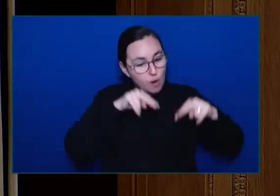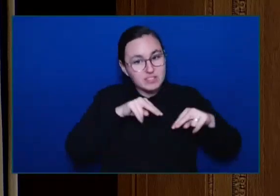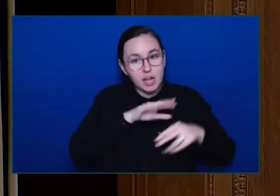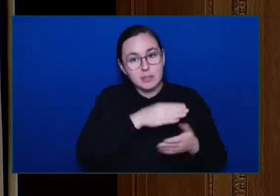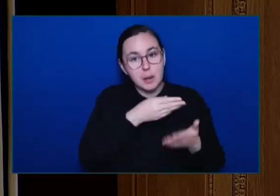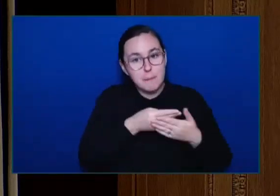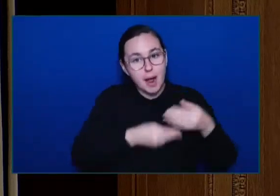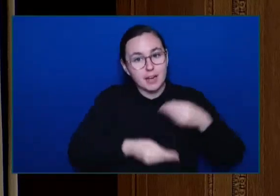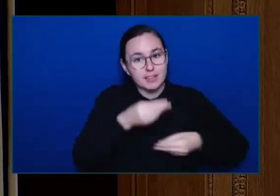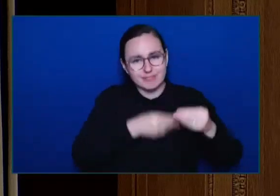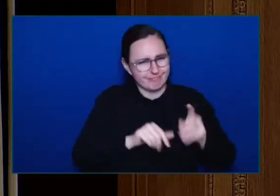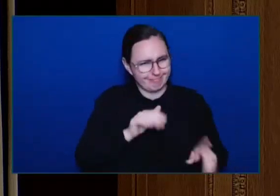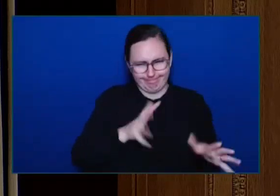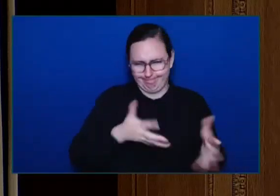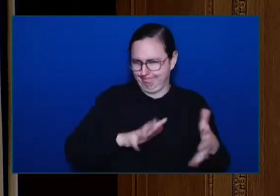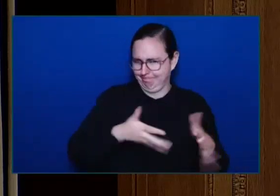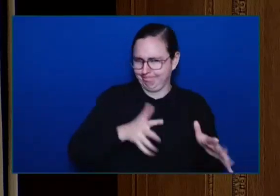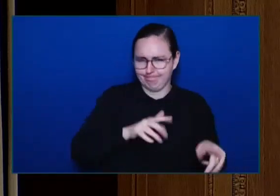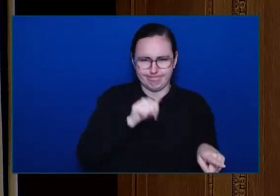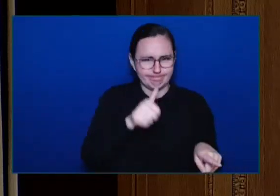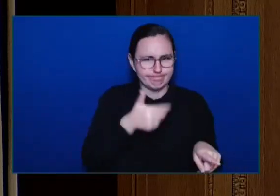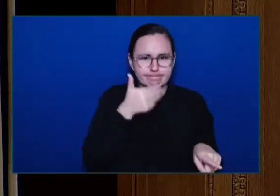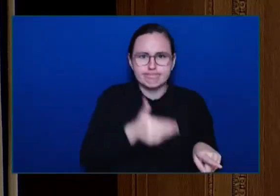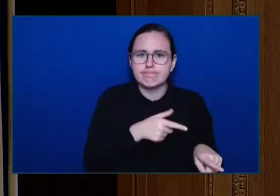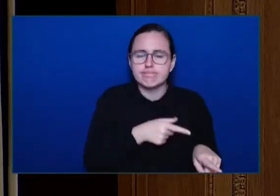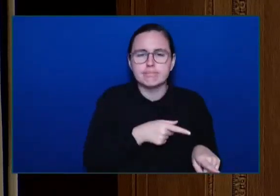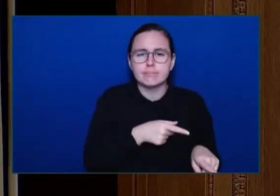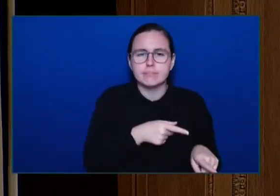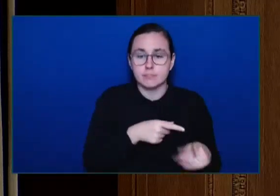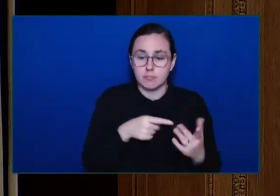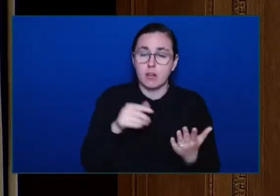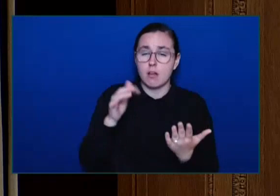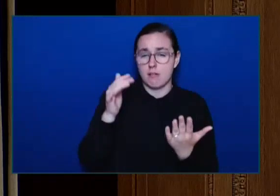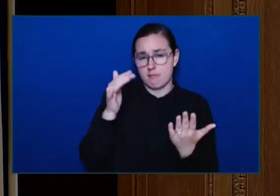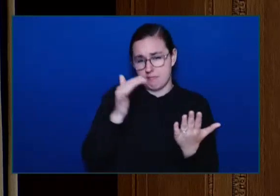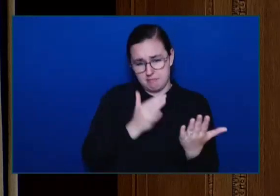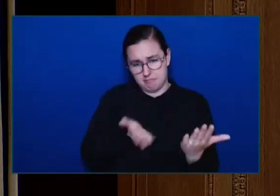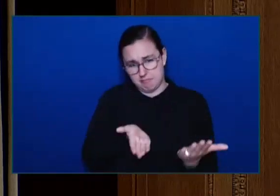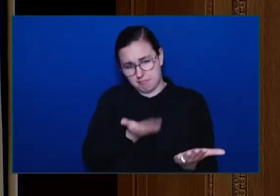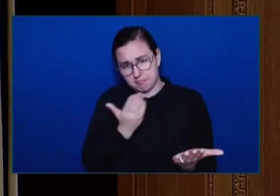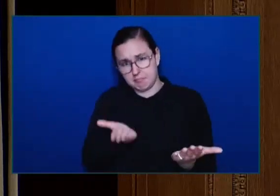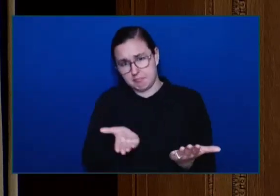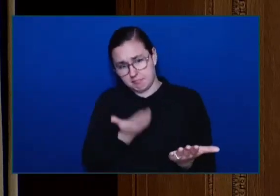Further on The mismanagement Has permeated Throughout the organization